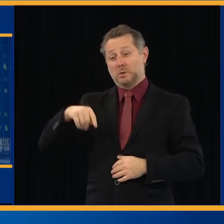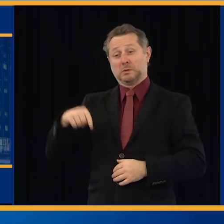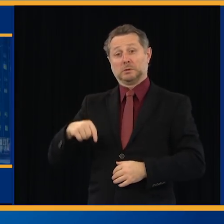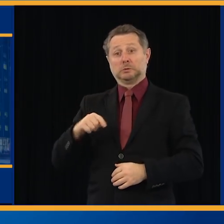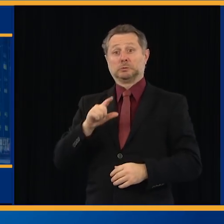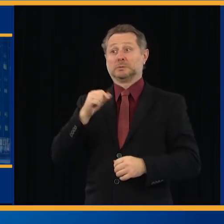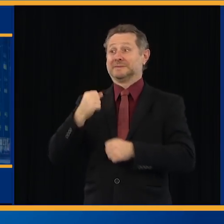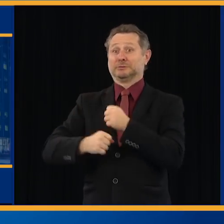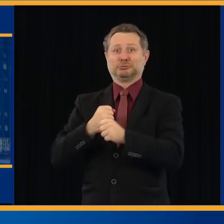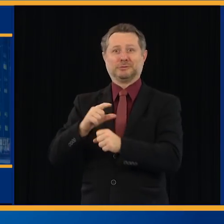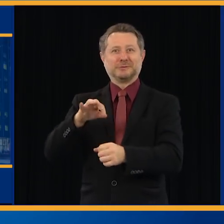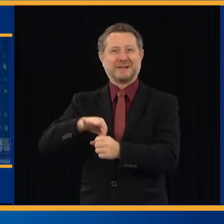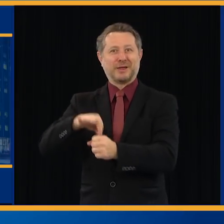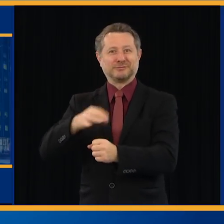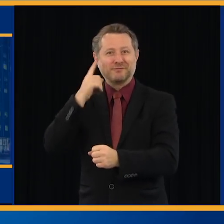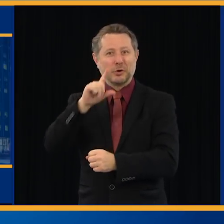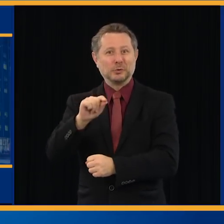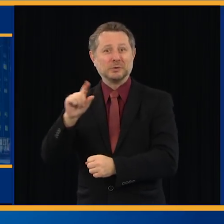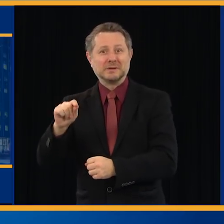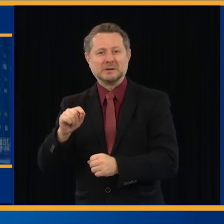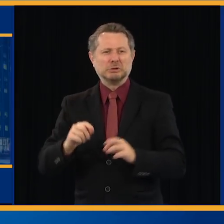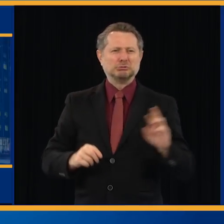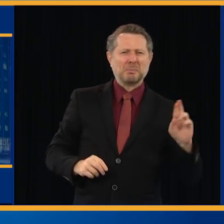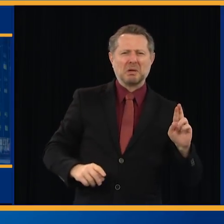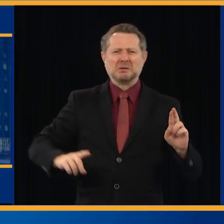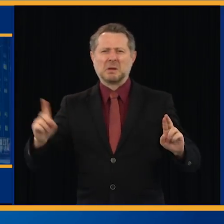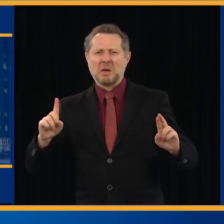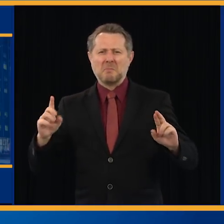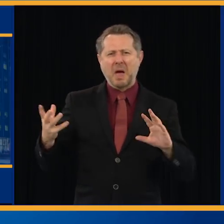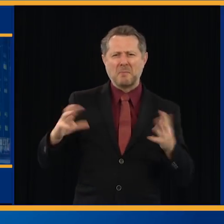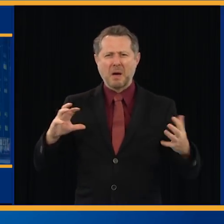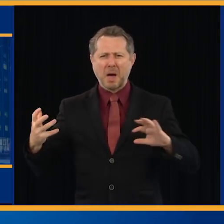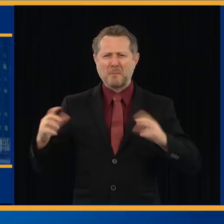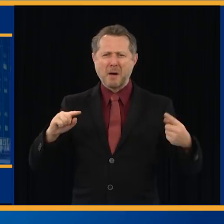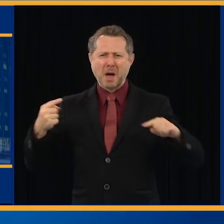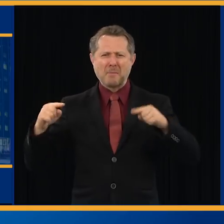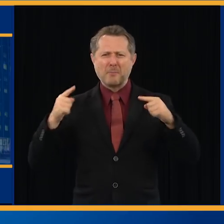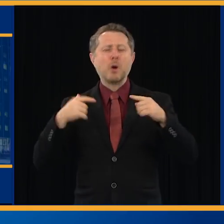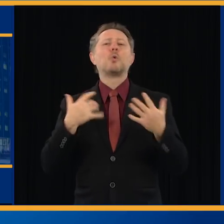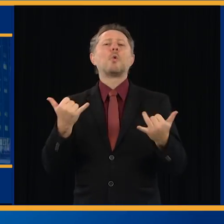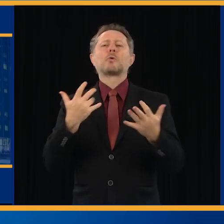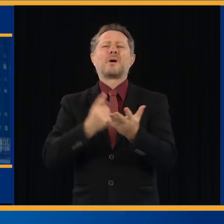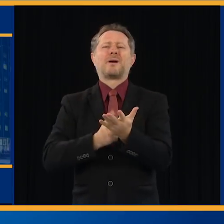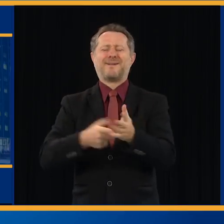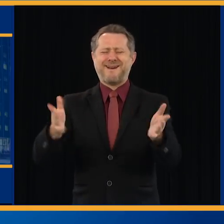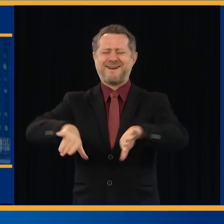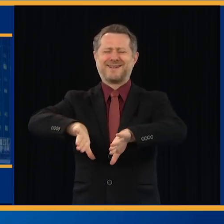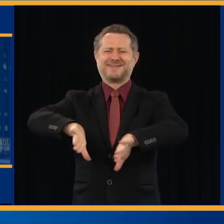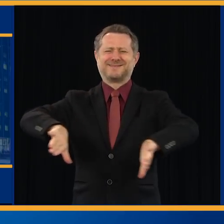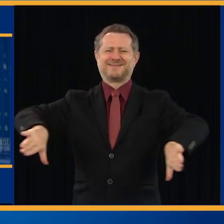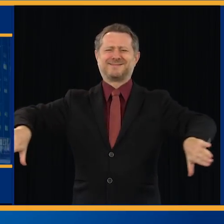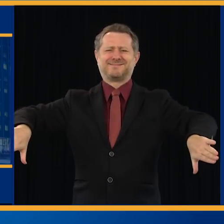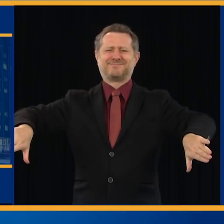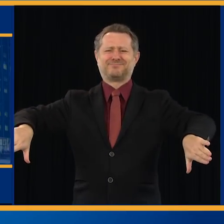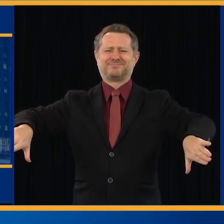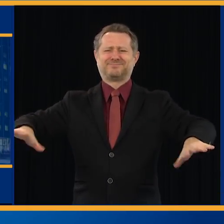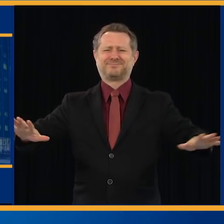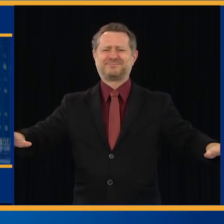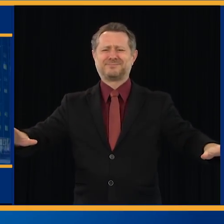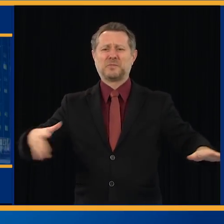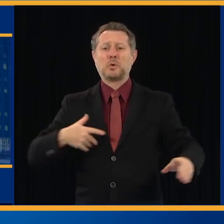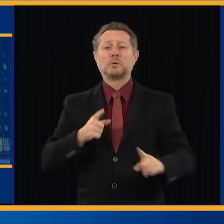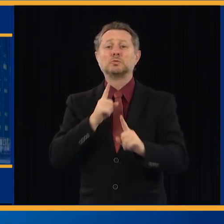everything is political and everything is polarized. Not now and respond to facts